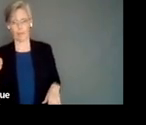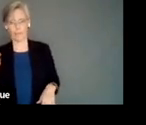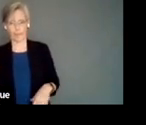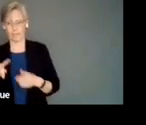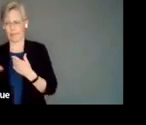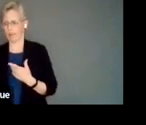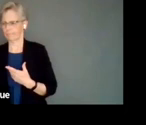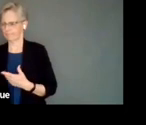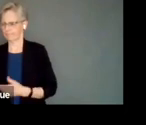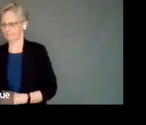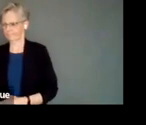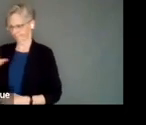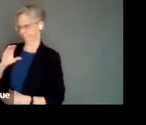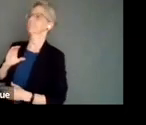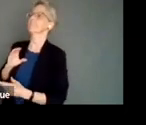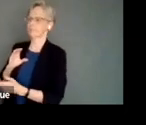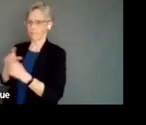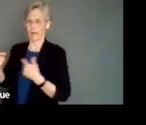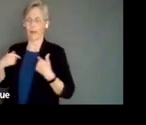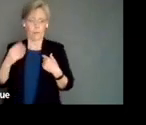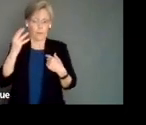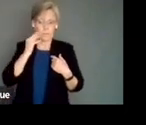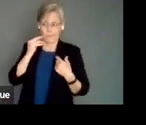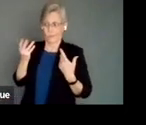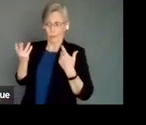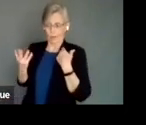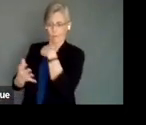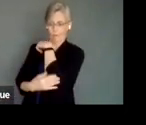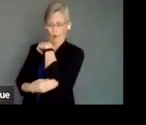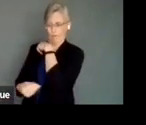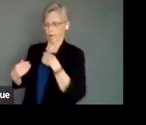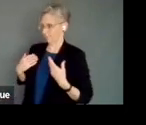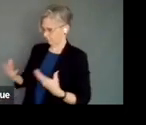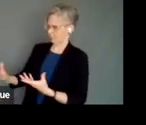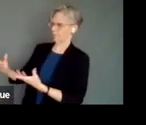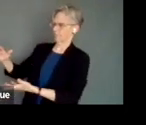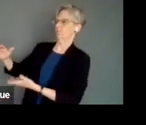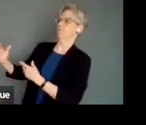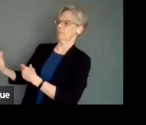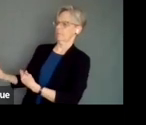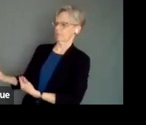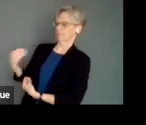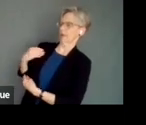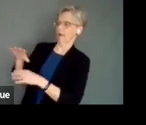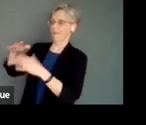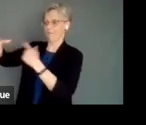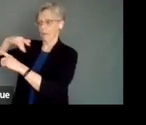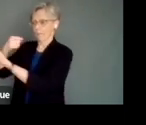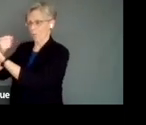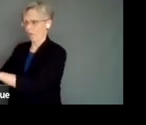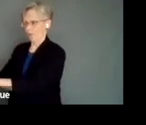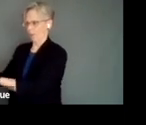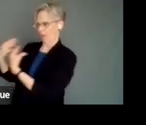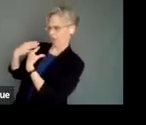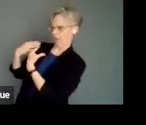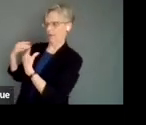impairment. I have, I am experiencing poverty. I am experiencing environmental poisoning. So it's something that has